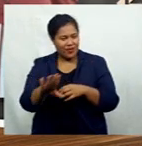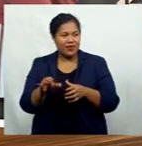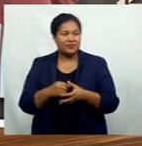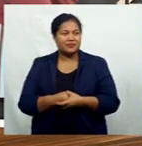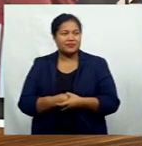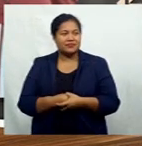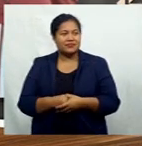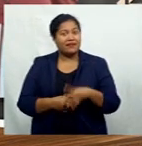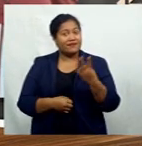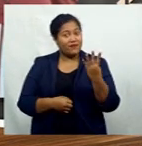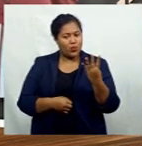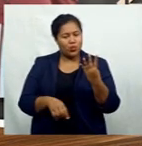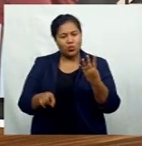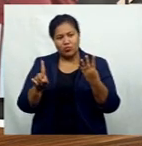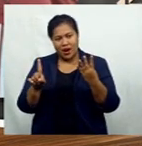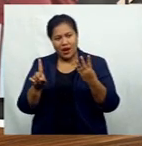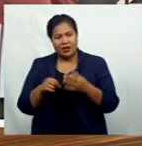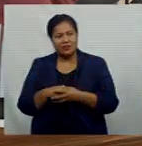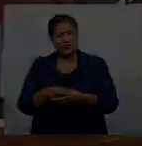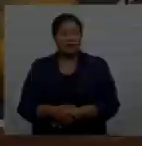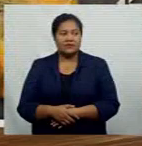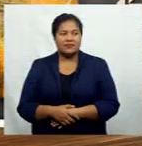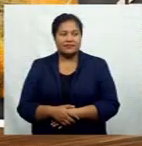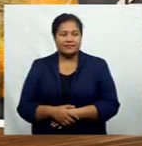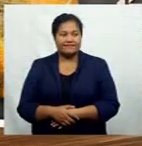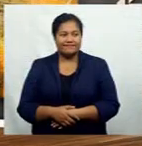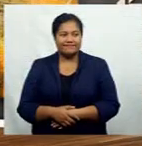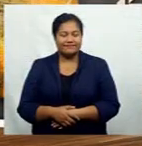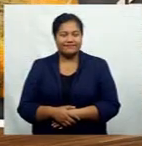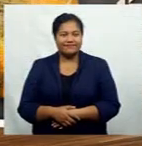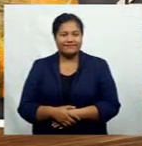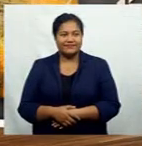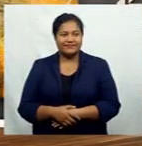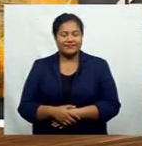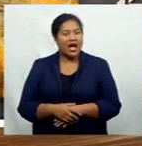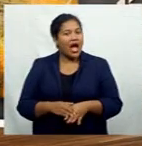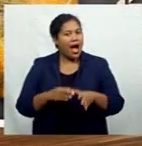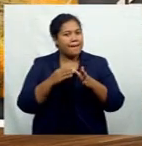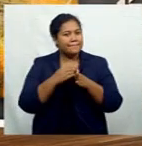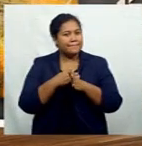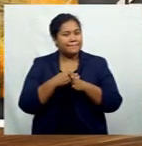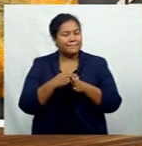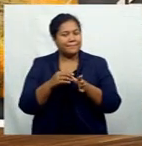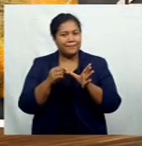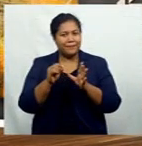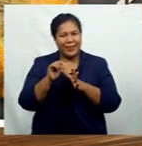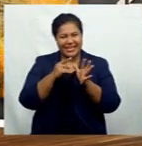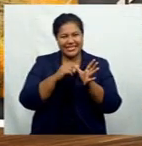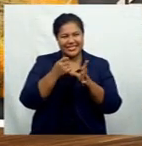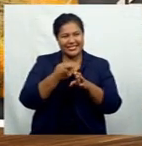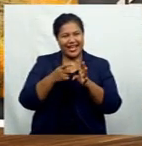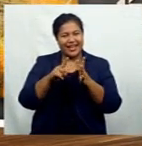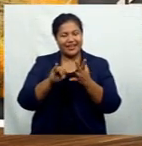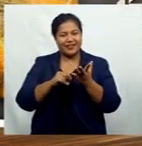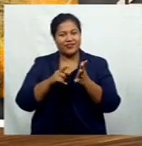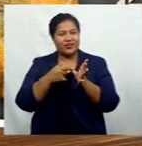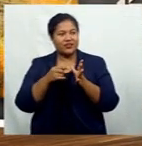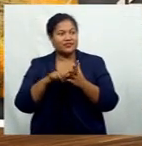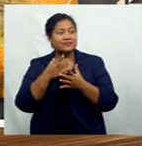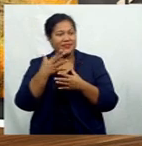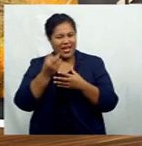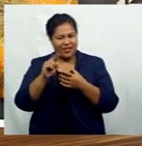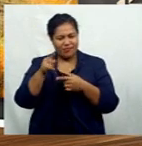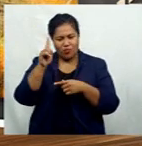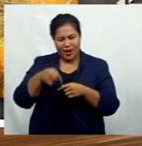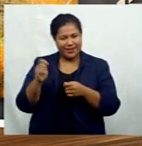four goals to one with Antonio netting twice. Pakistan need nine wickets, West Indies need 280 runs or